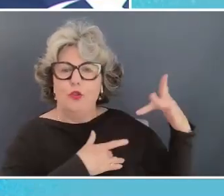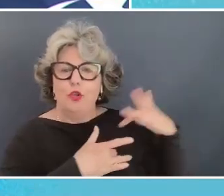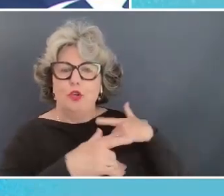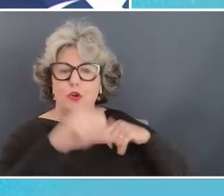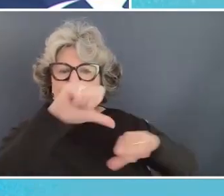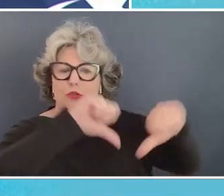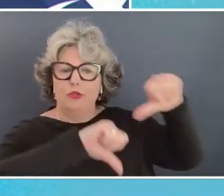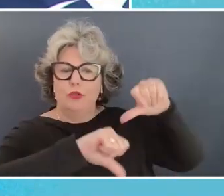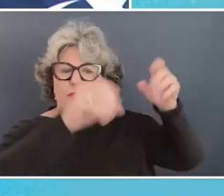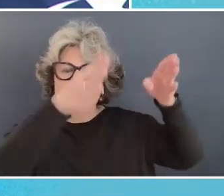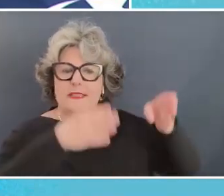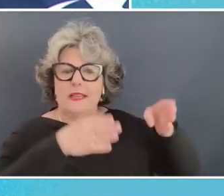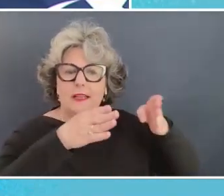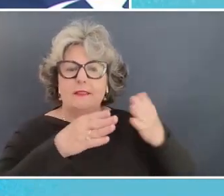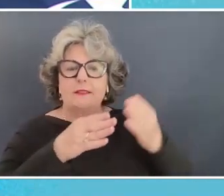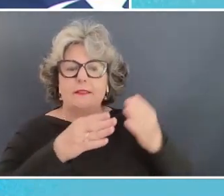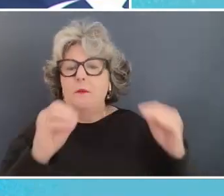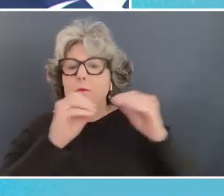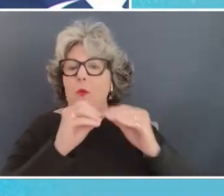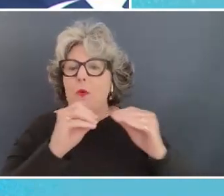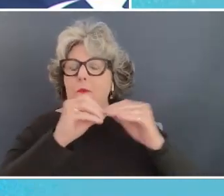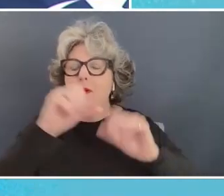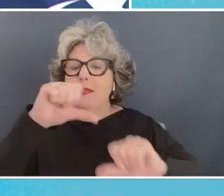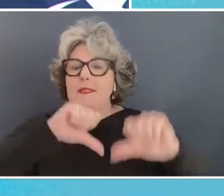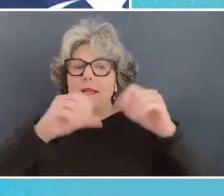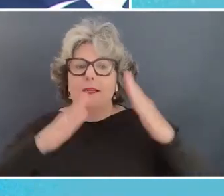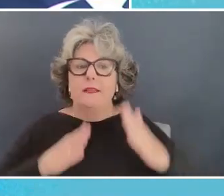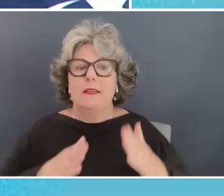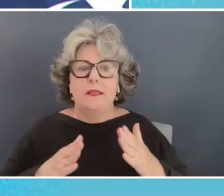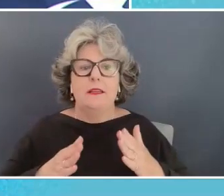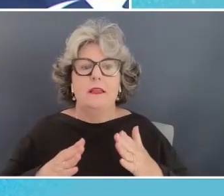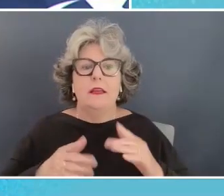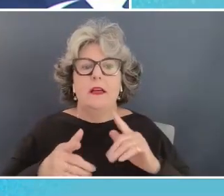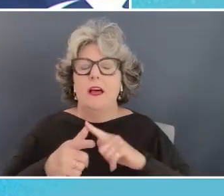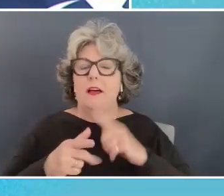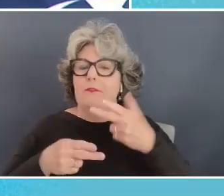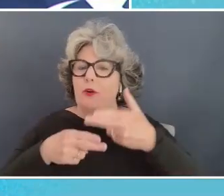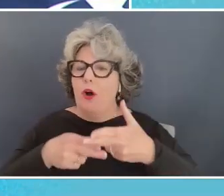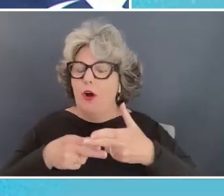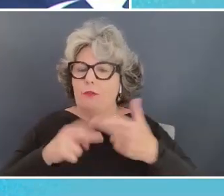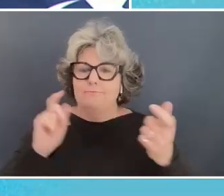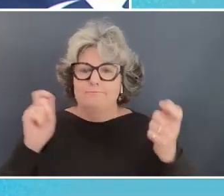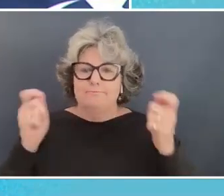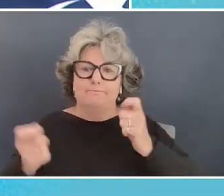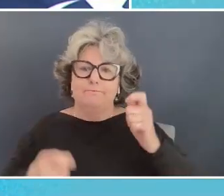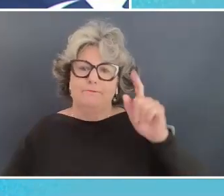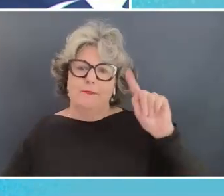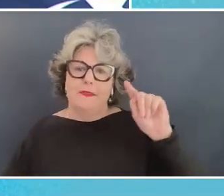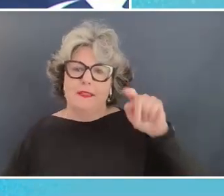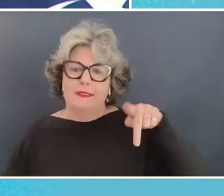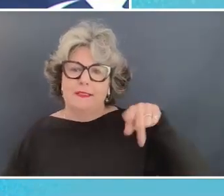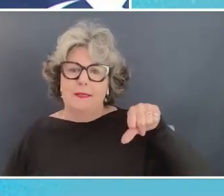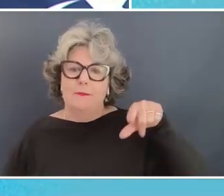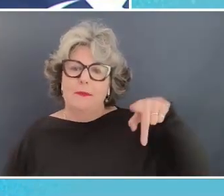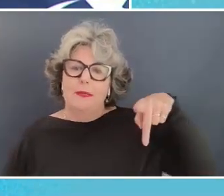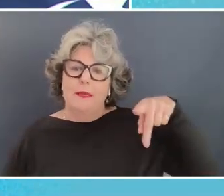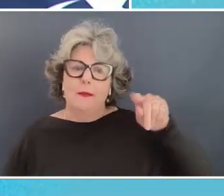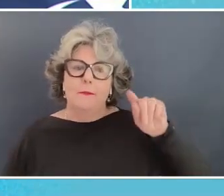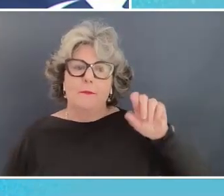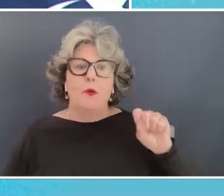and more they are concerned about irreversible tipping points um including in the in the ice sheets